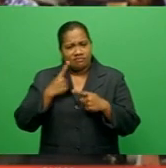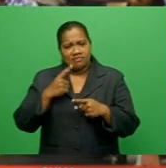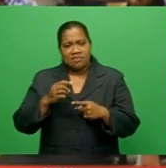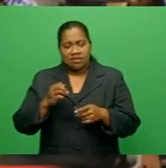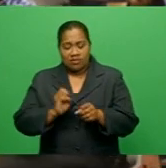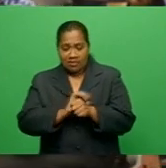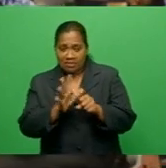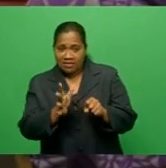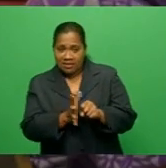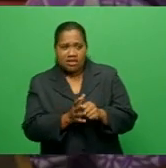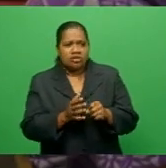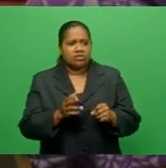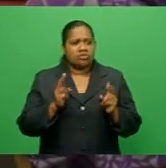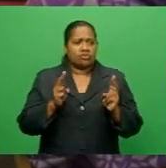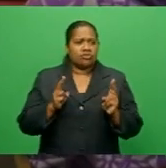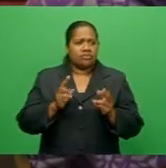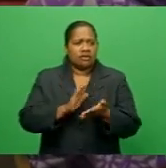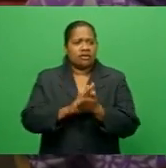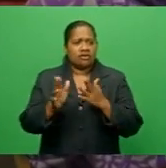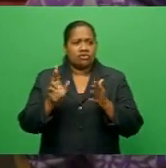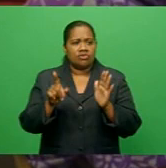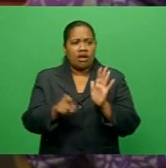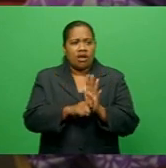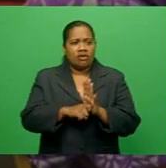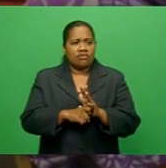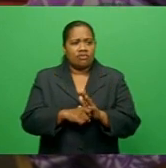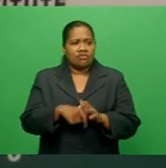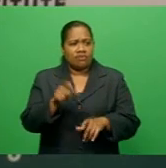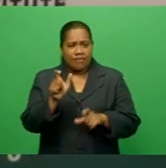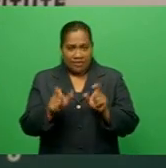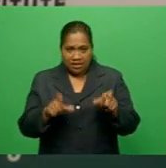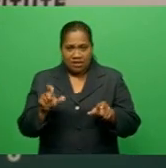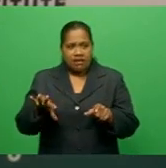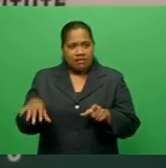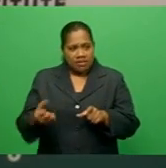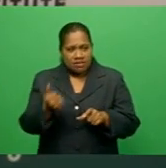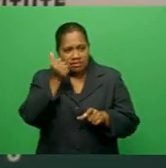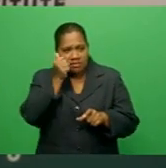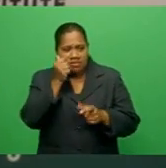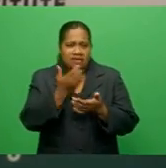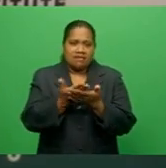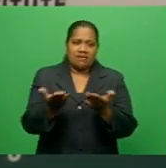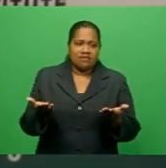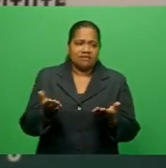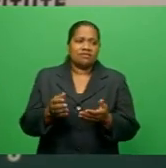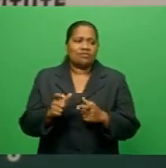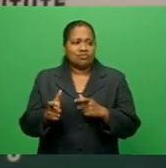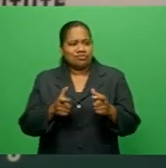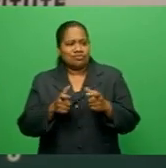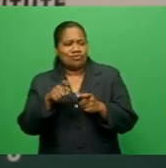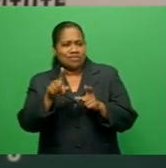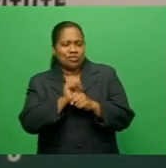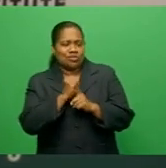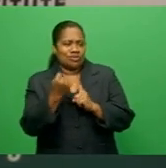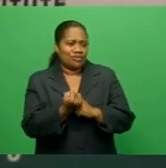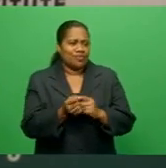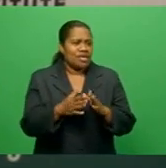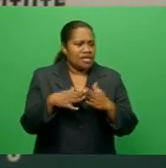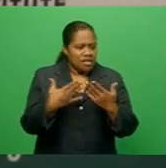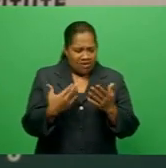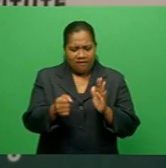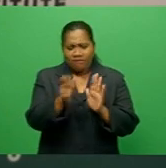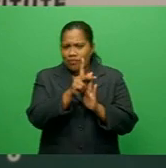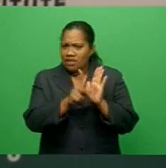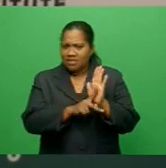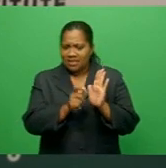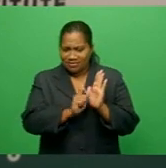HR personnel must be proactive in handling situations. They've now written policies, and they have not only written